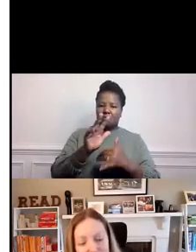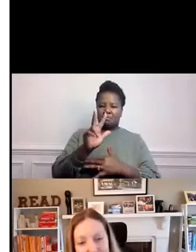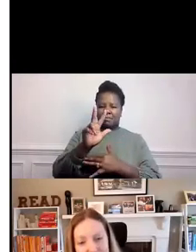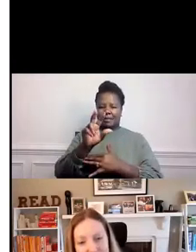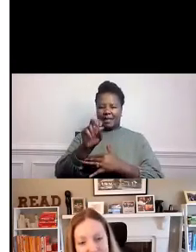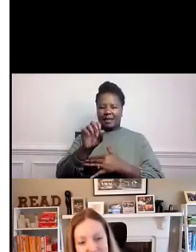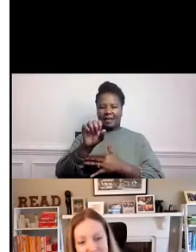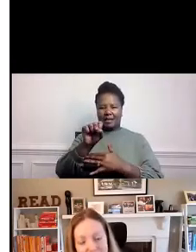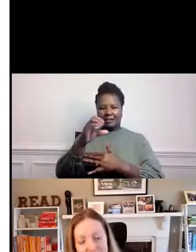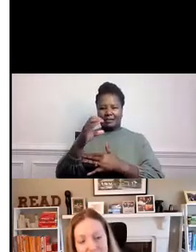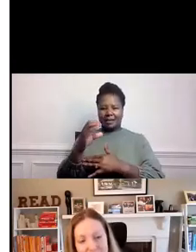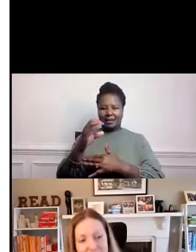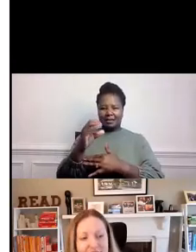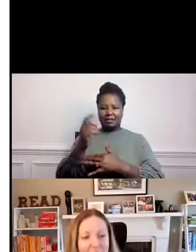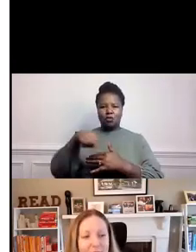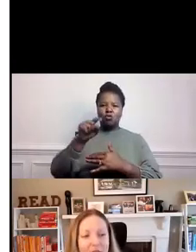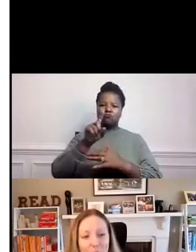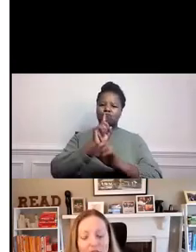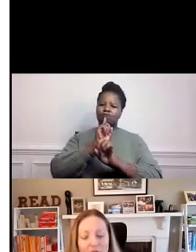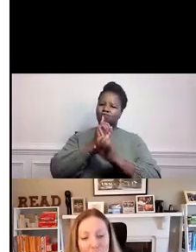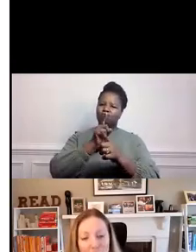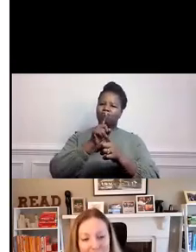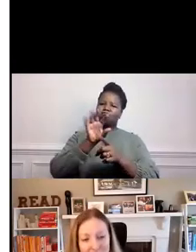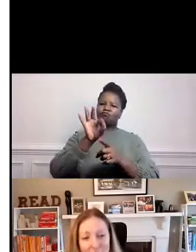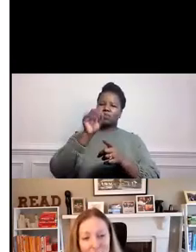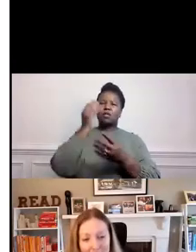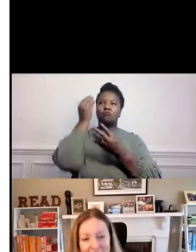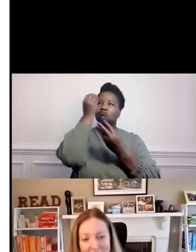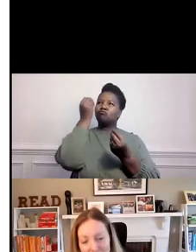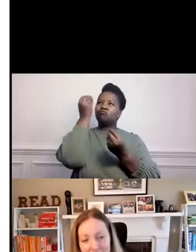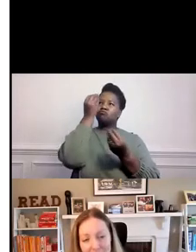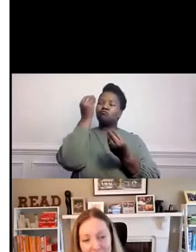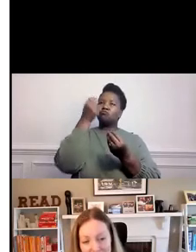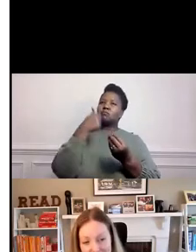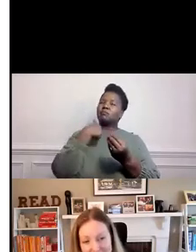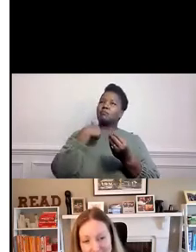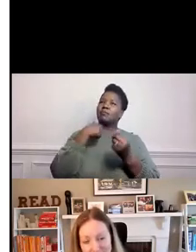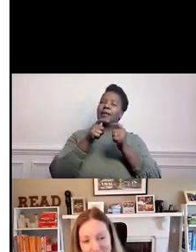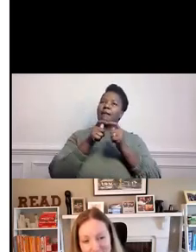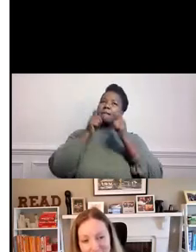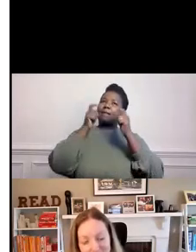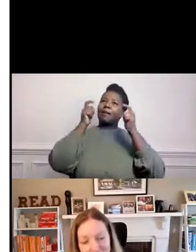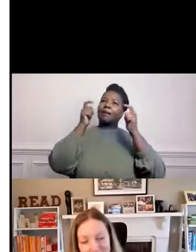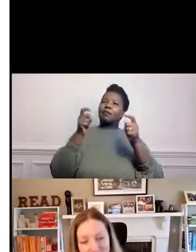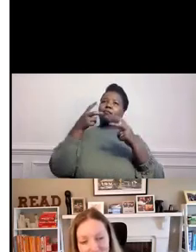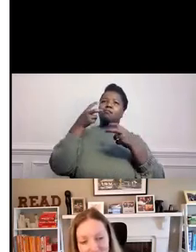so to think about what you believe your biggest barrier is.